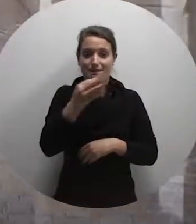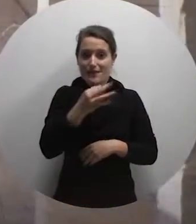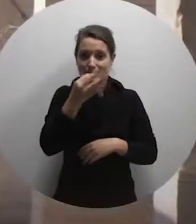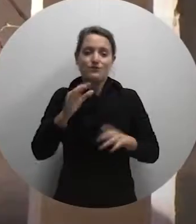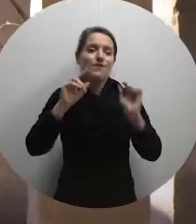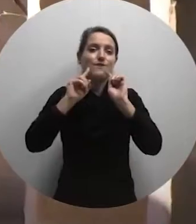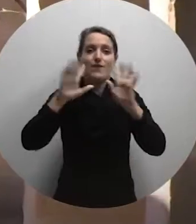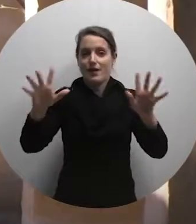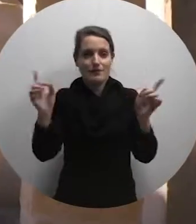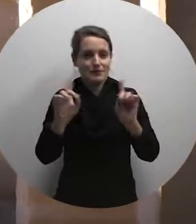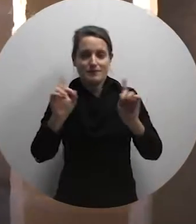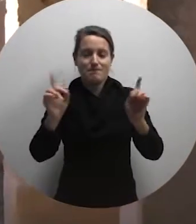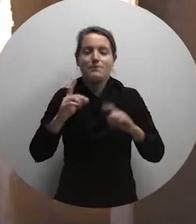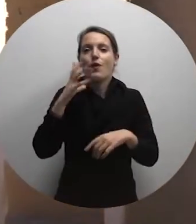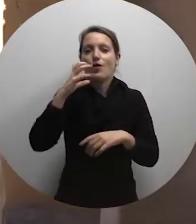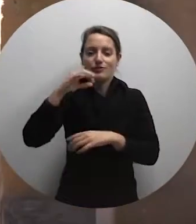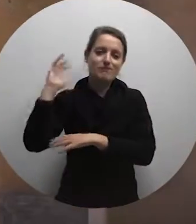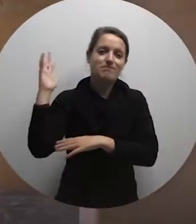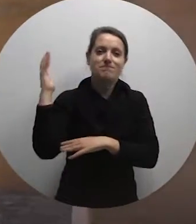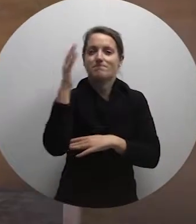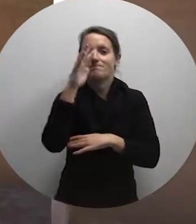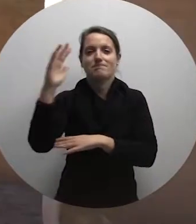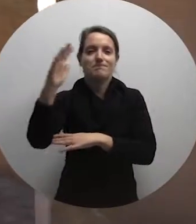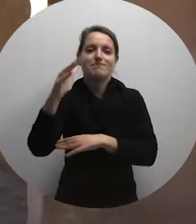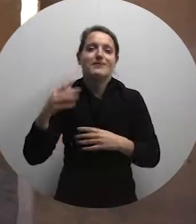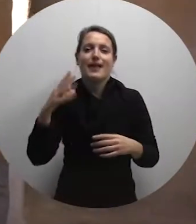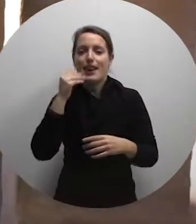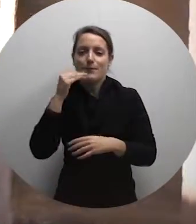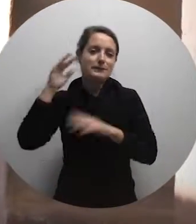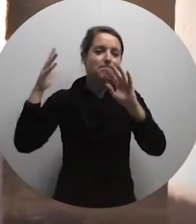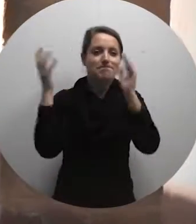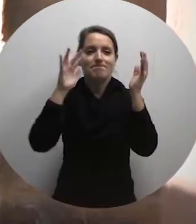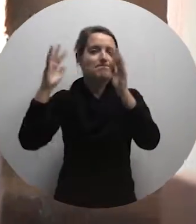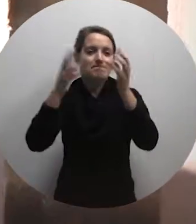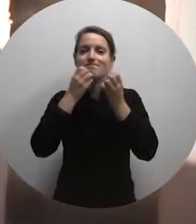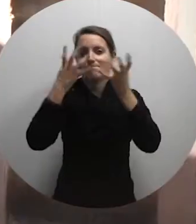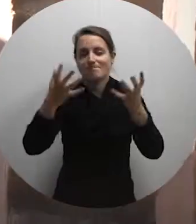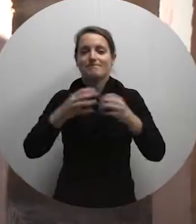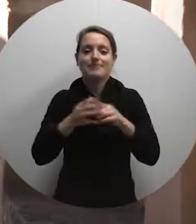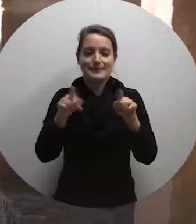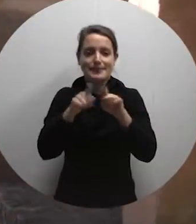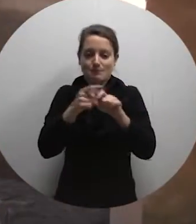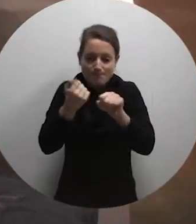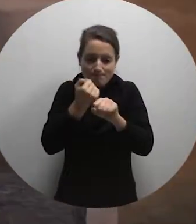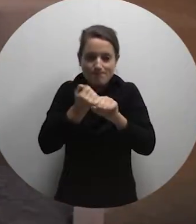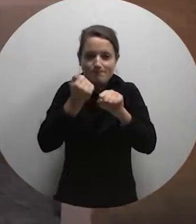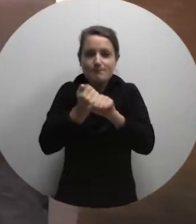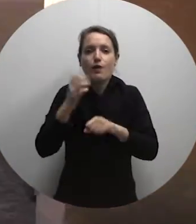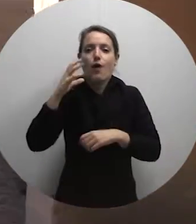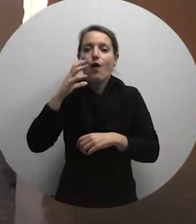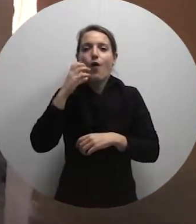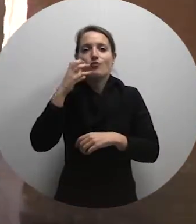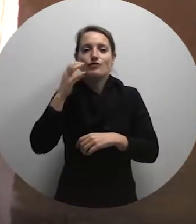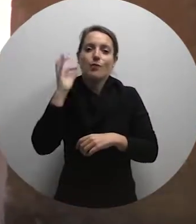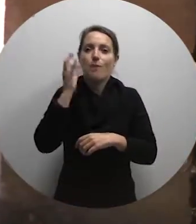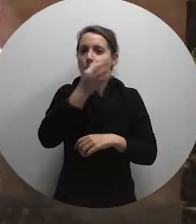Hattard, Lia and Balzane are famous for the luscious citrus orchards and the production of Orange